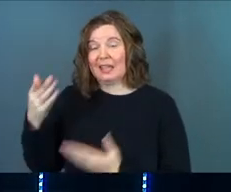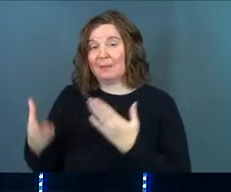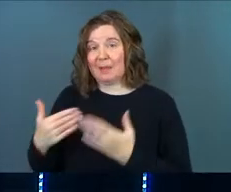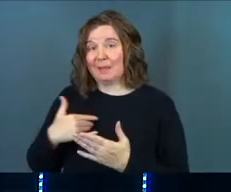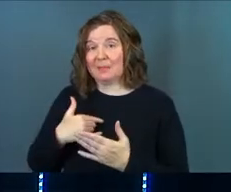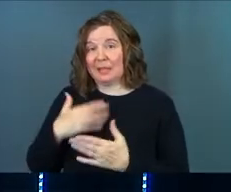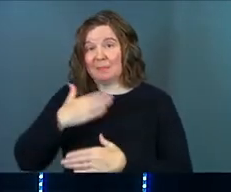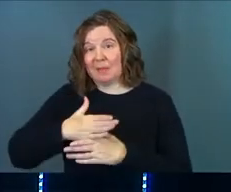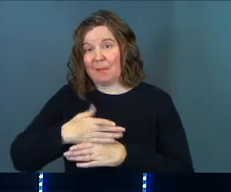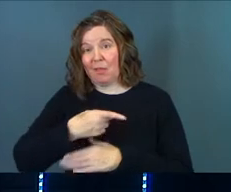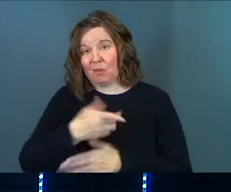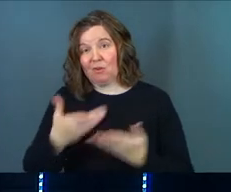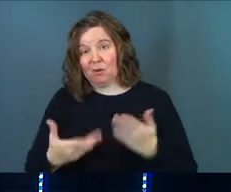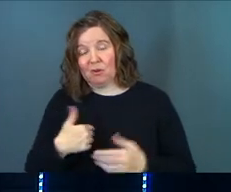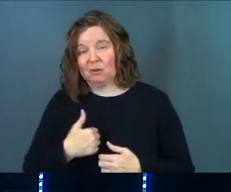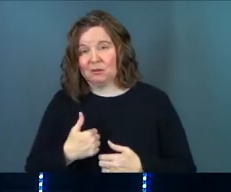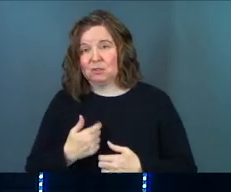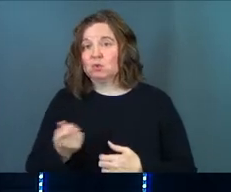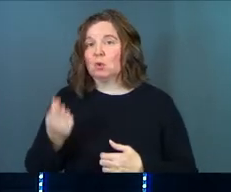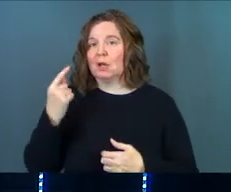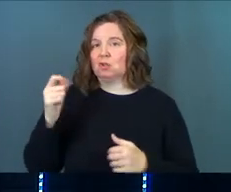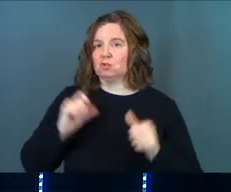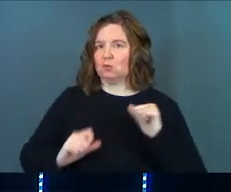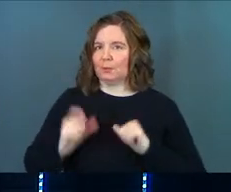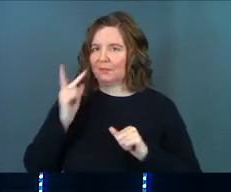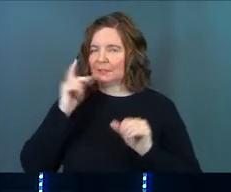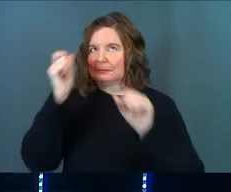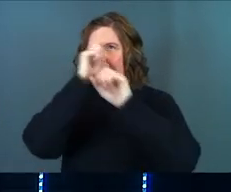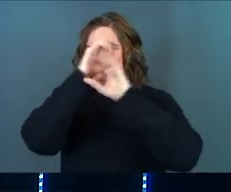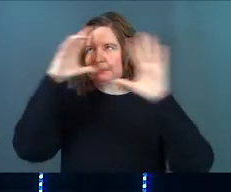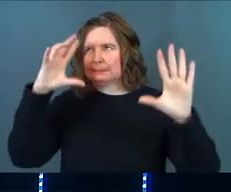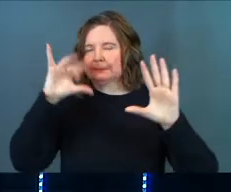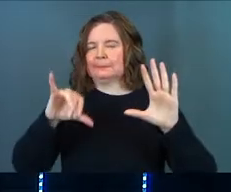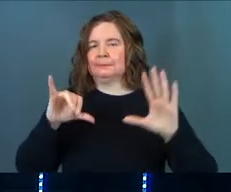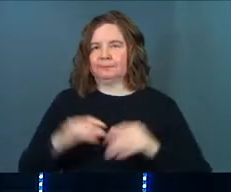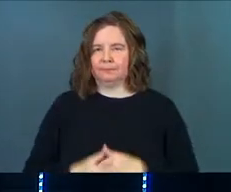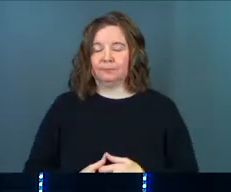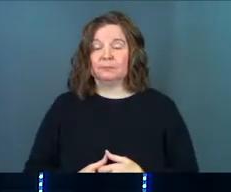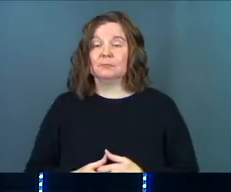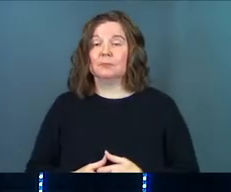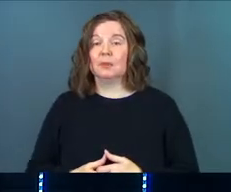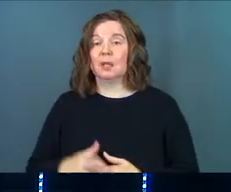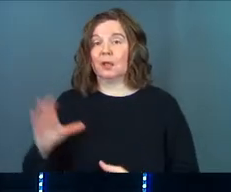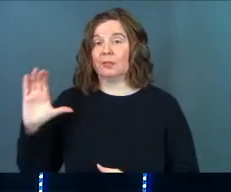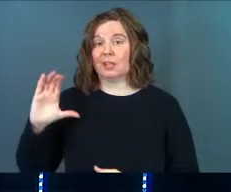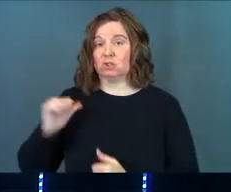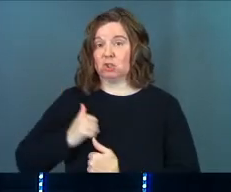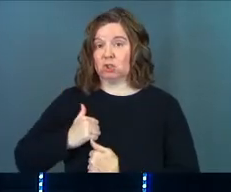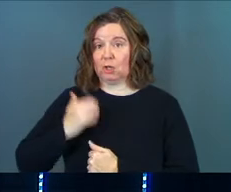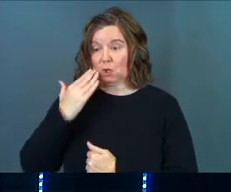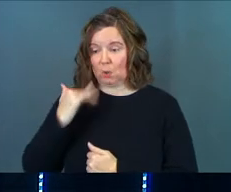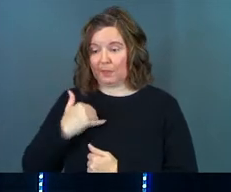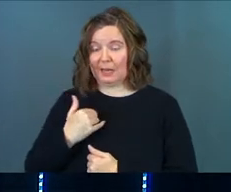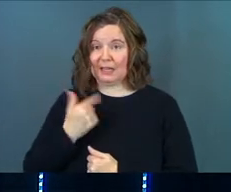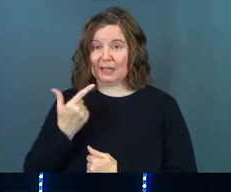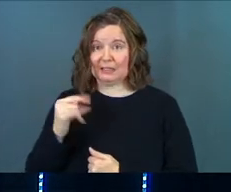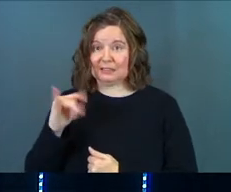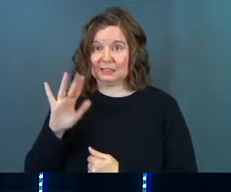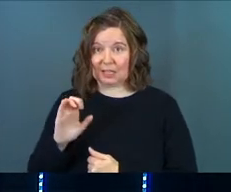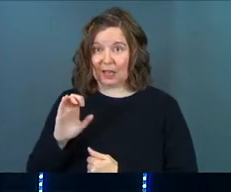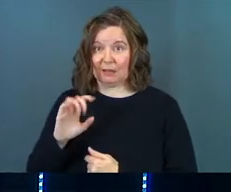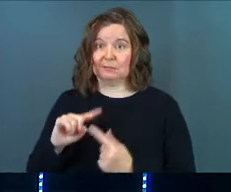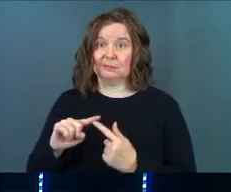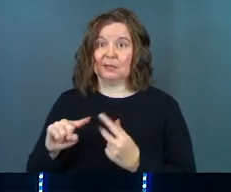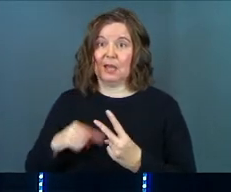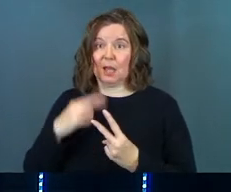might be bothered by it. For you understand the drama, you got to see that tension there. Is the centurion knows that as a Gentile and as a